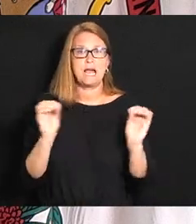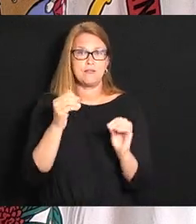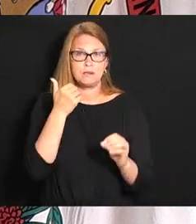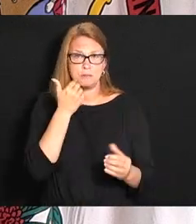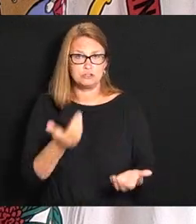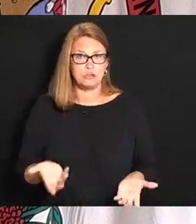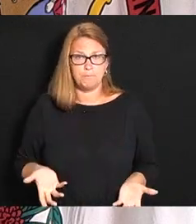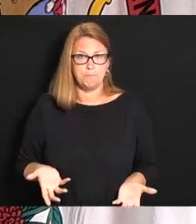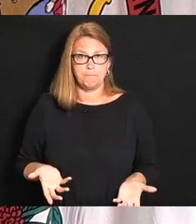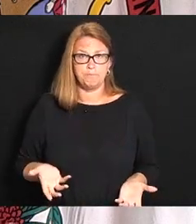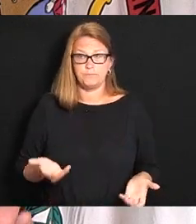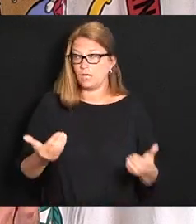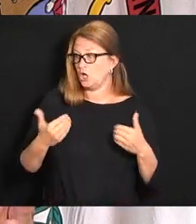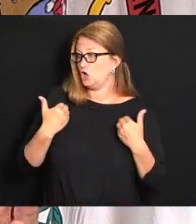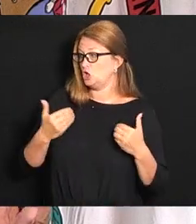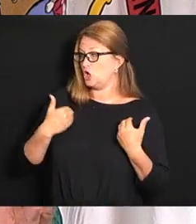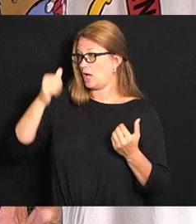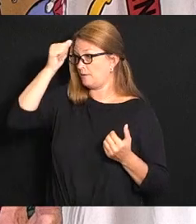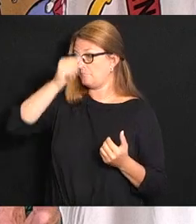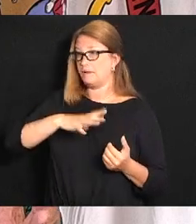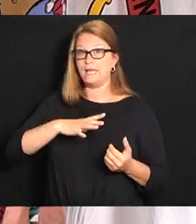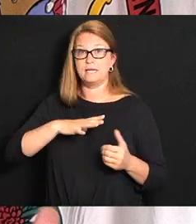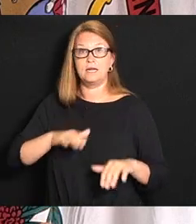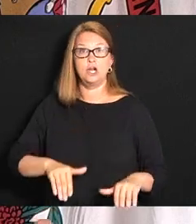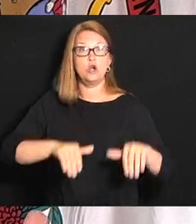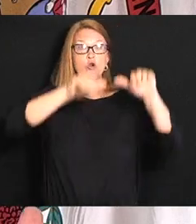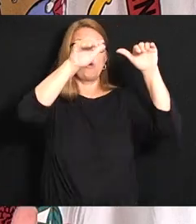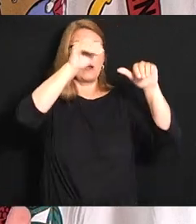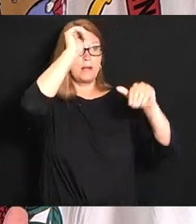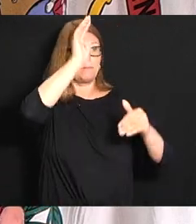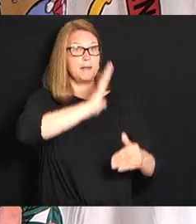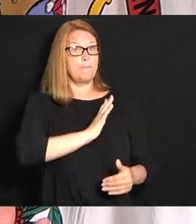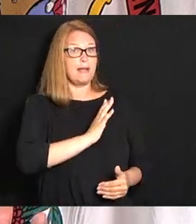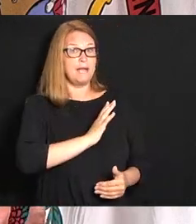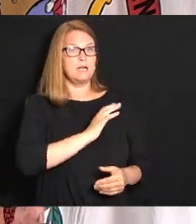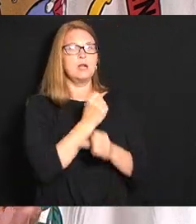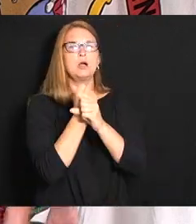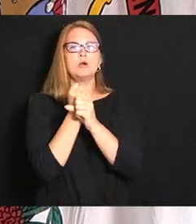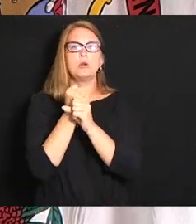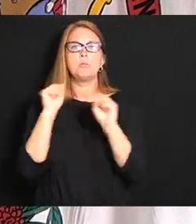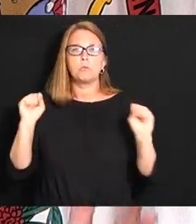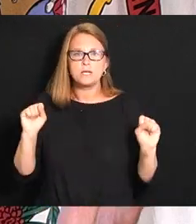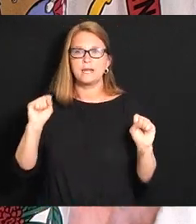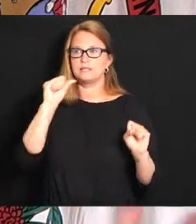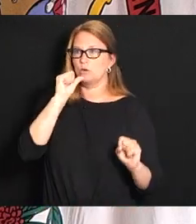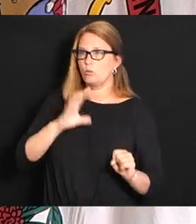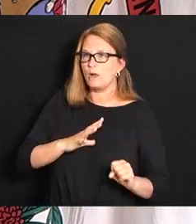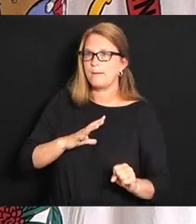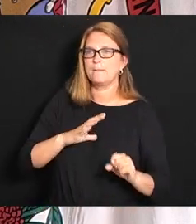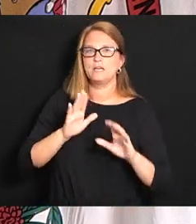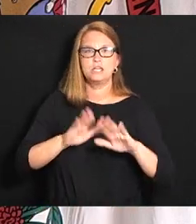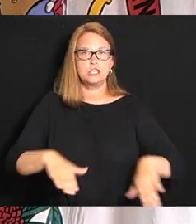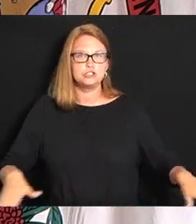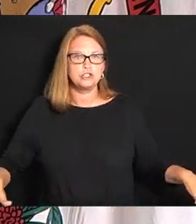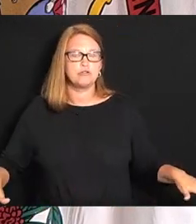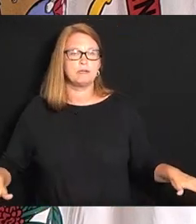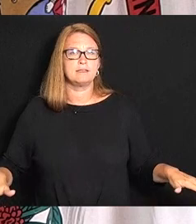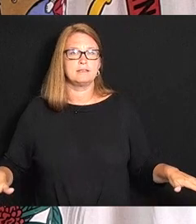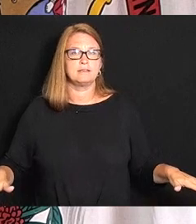young men growing up into being men and protecting women protecting kids